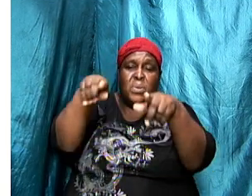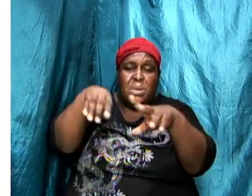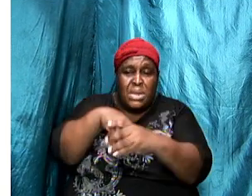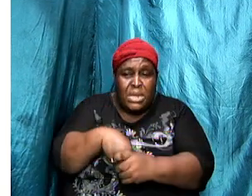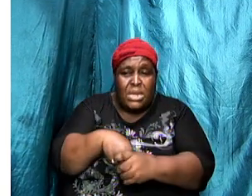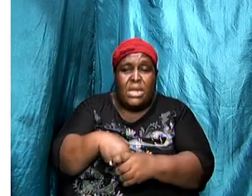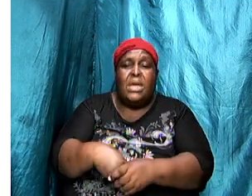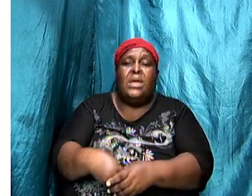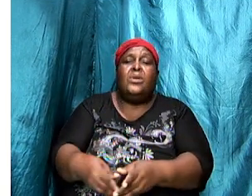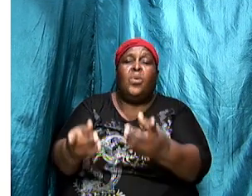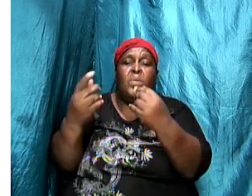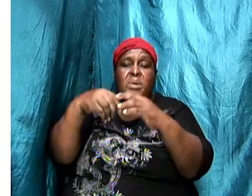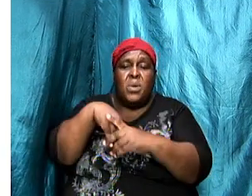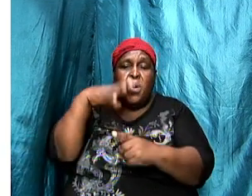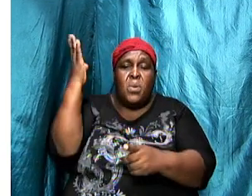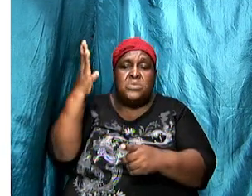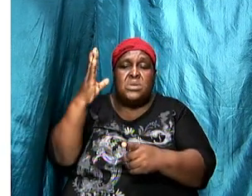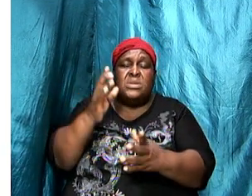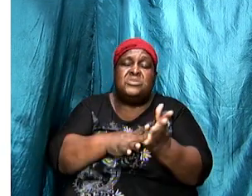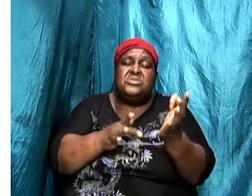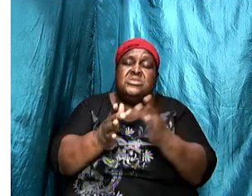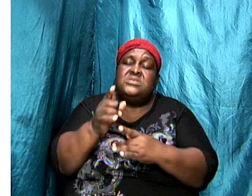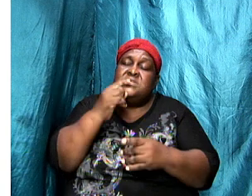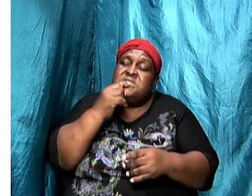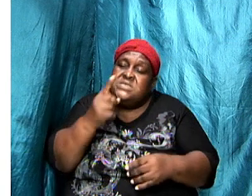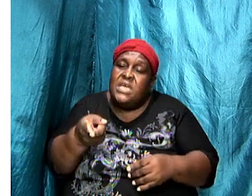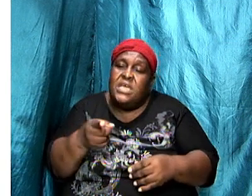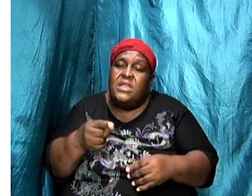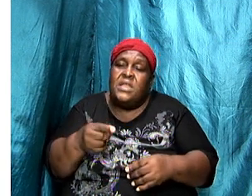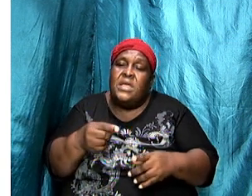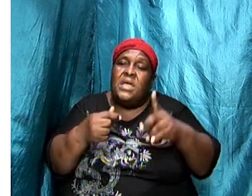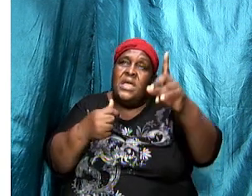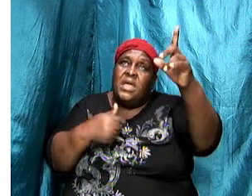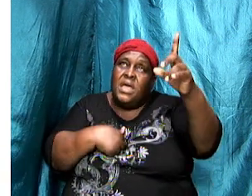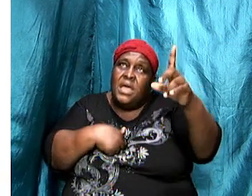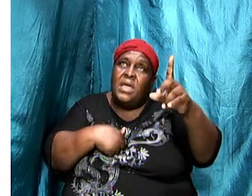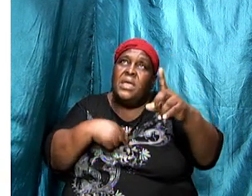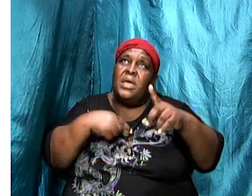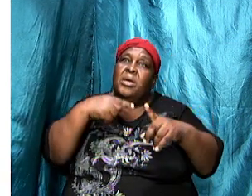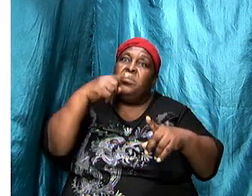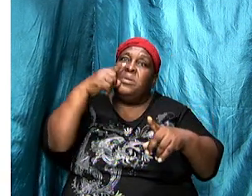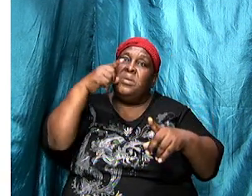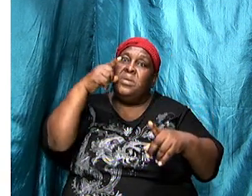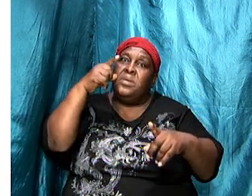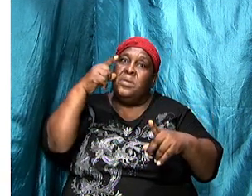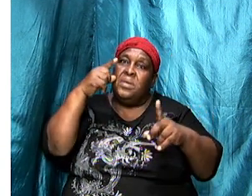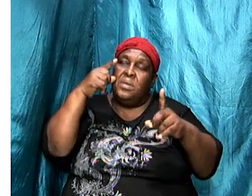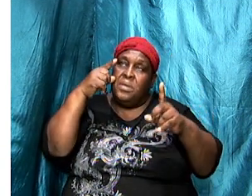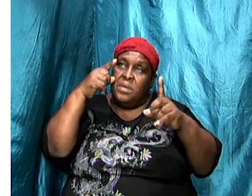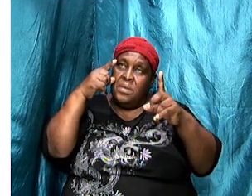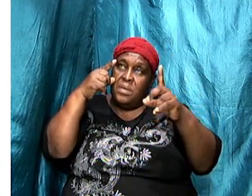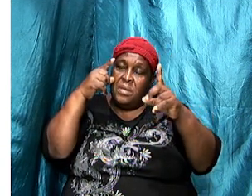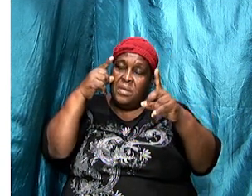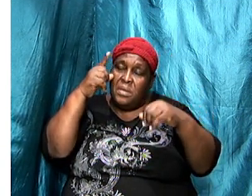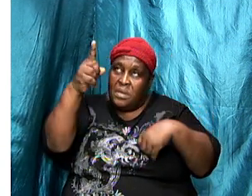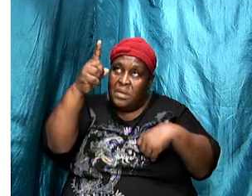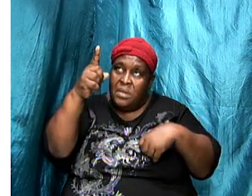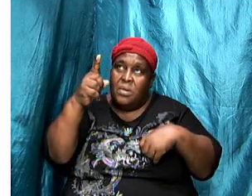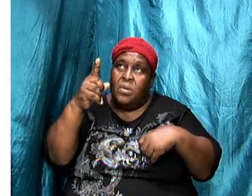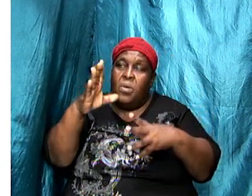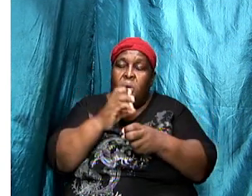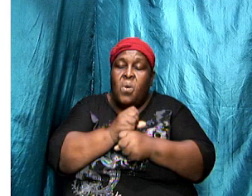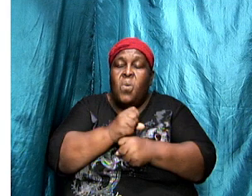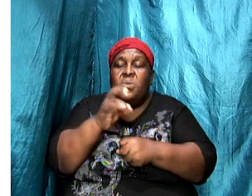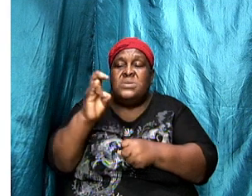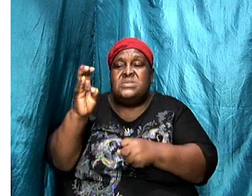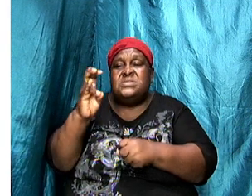church was there and Jesus was saying I am he who holds the seven stars in his right hand I